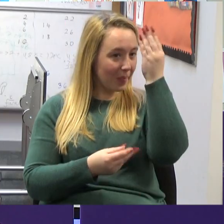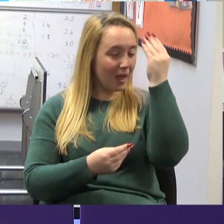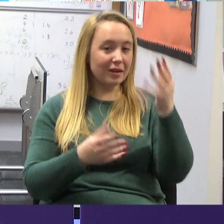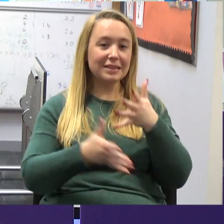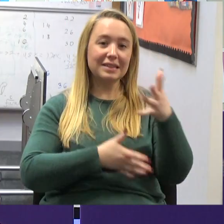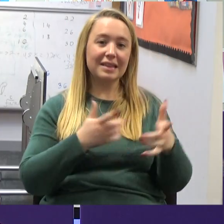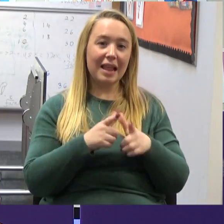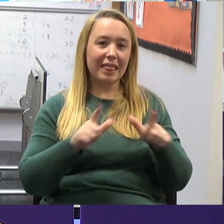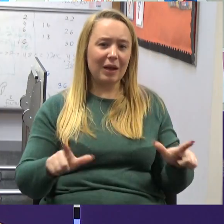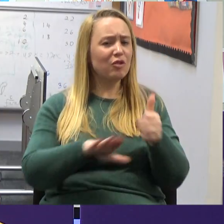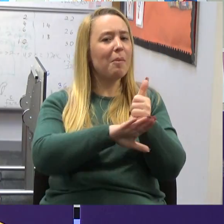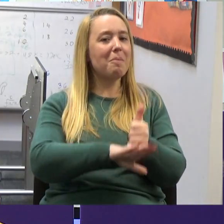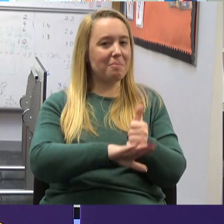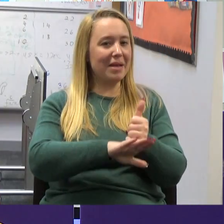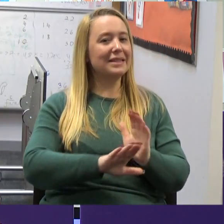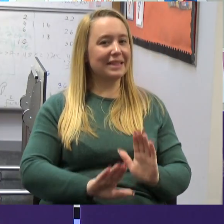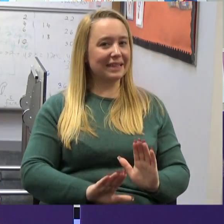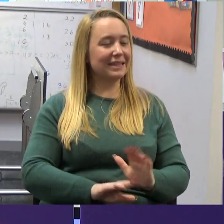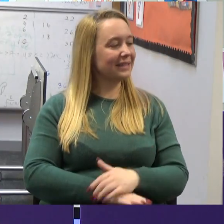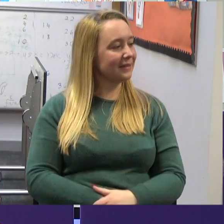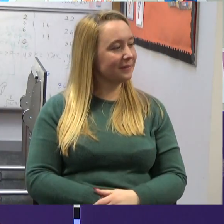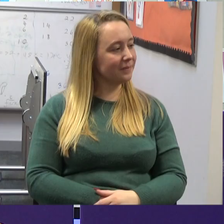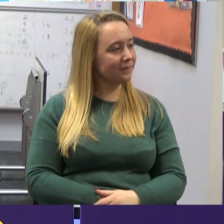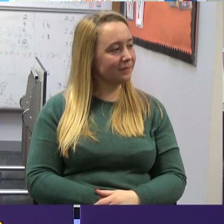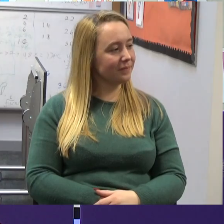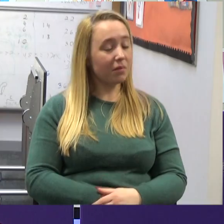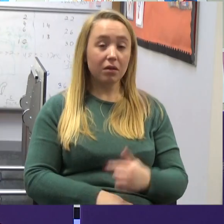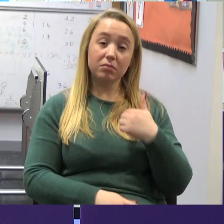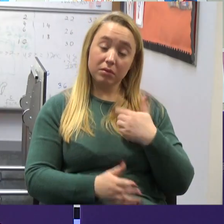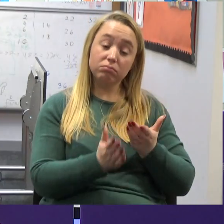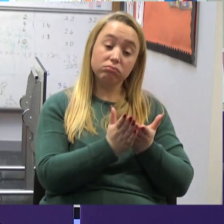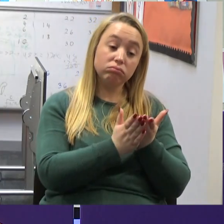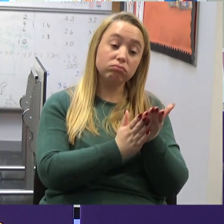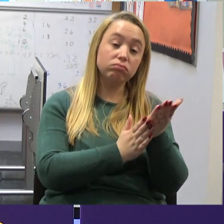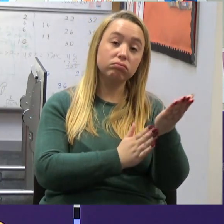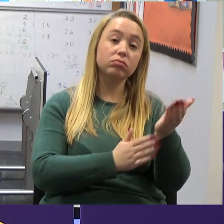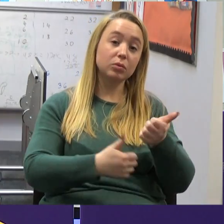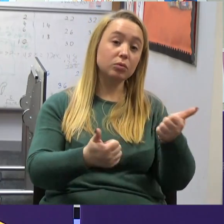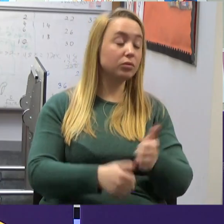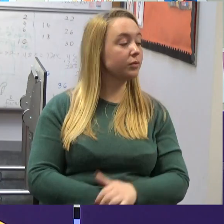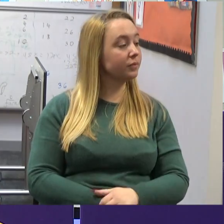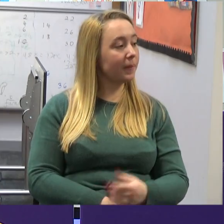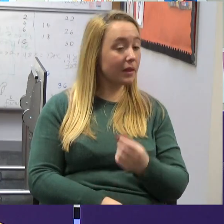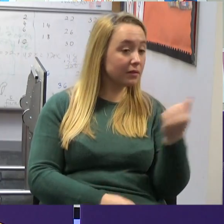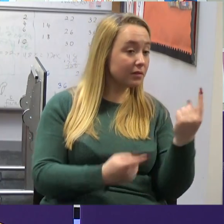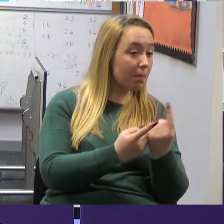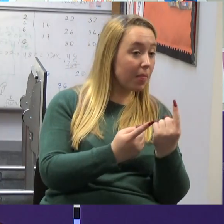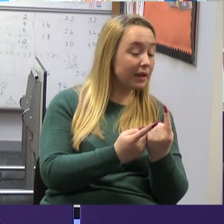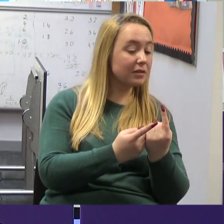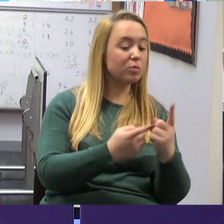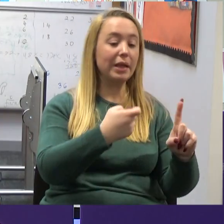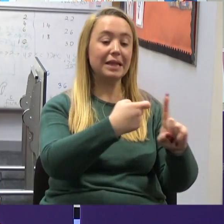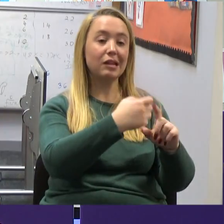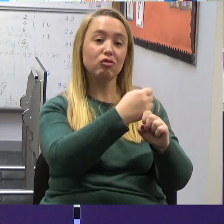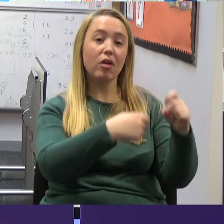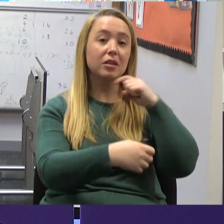With Paul we're learning the sign language, but just at the basics at the moment, you know. But it's putting me through,